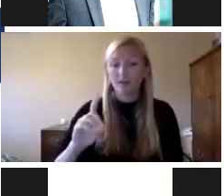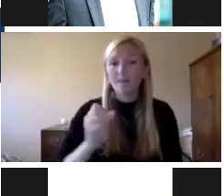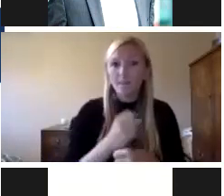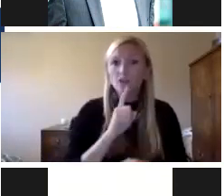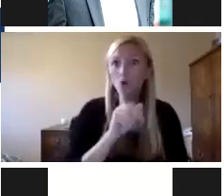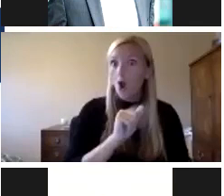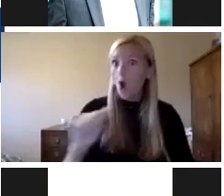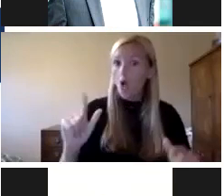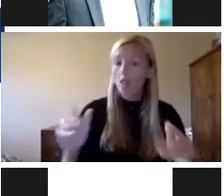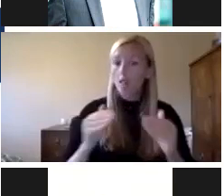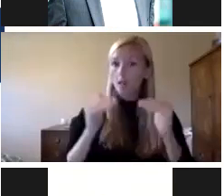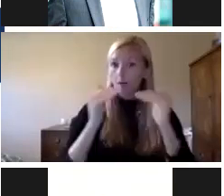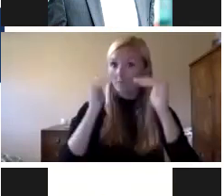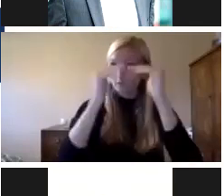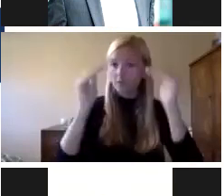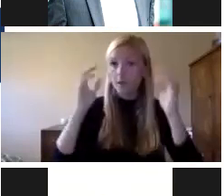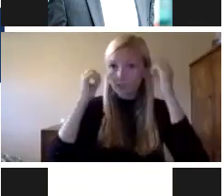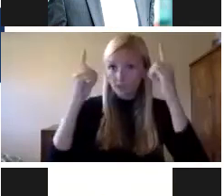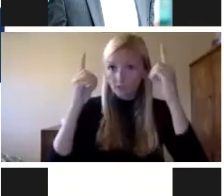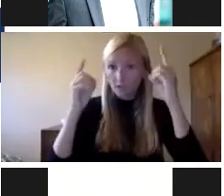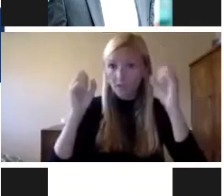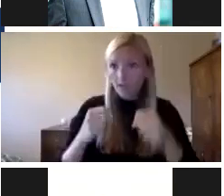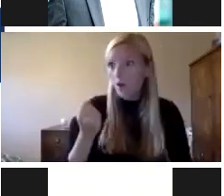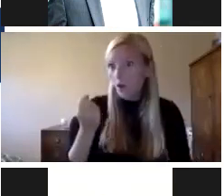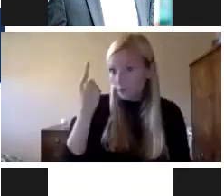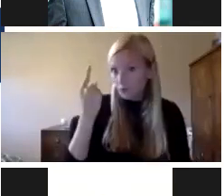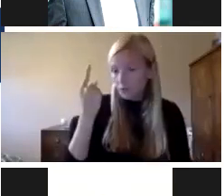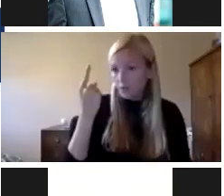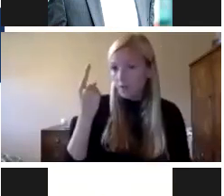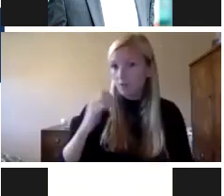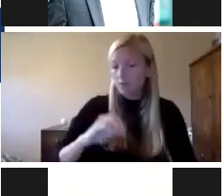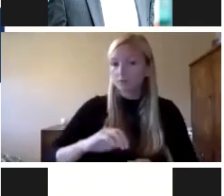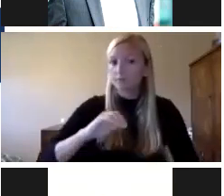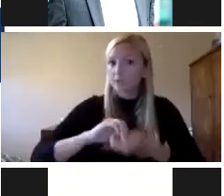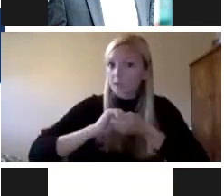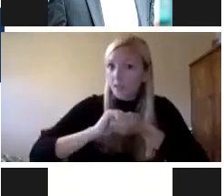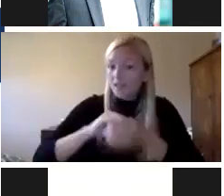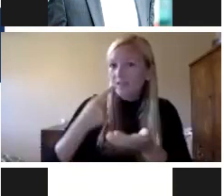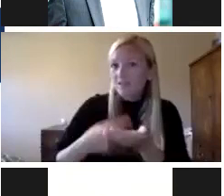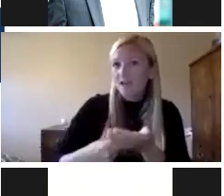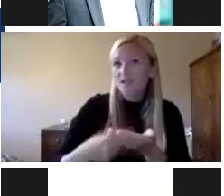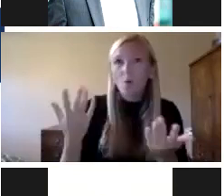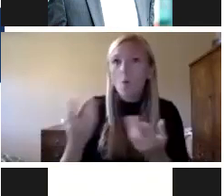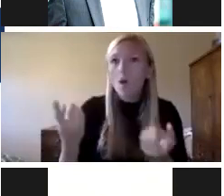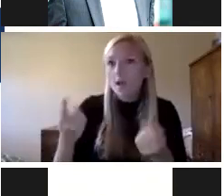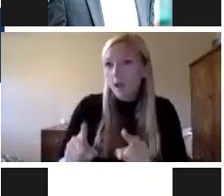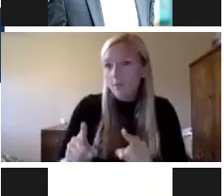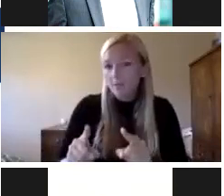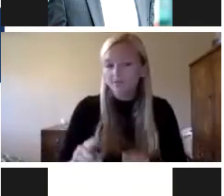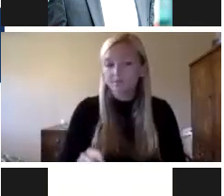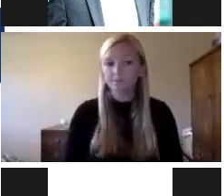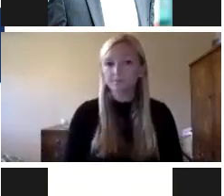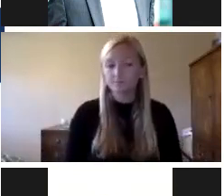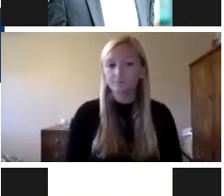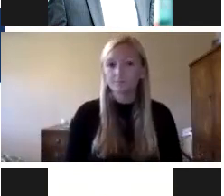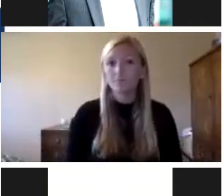levels of the continuum of education are understood and collectively discussing how things can happen, but also across the continuum